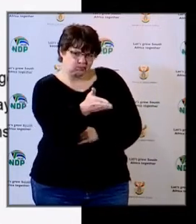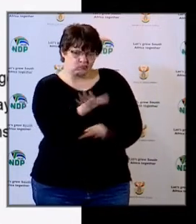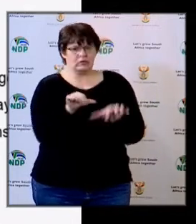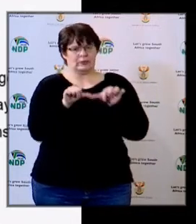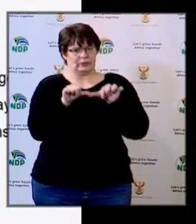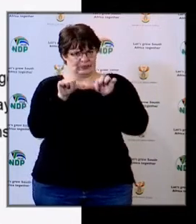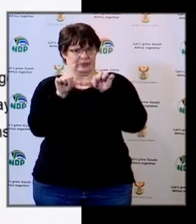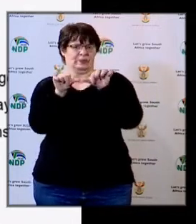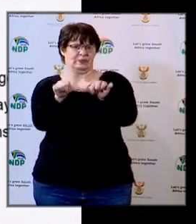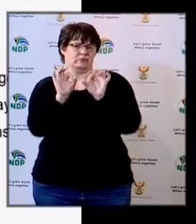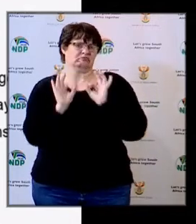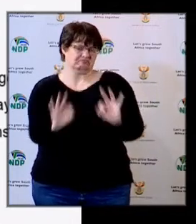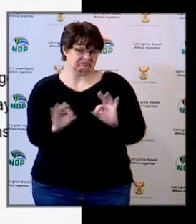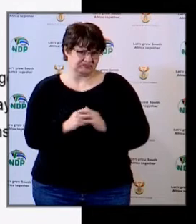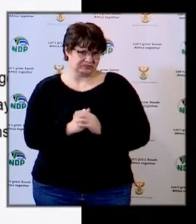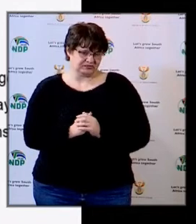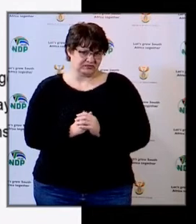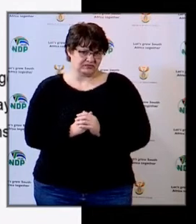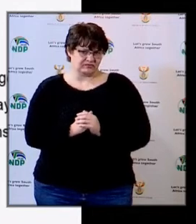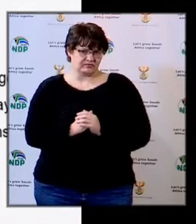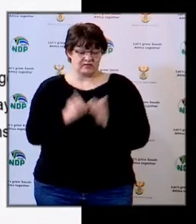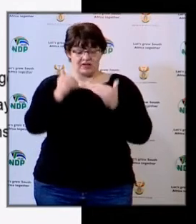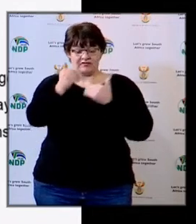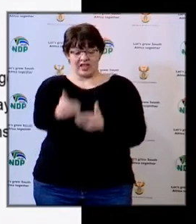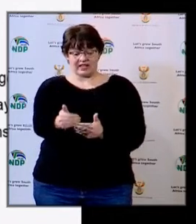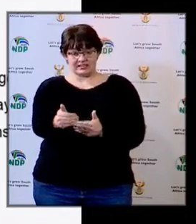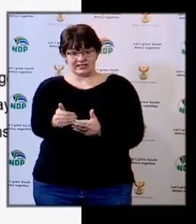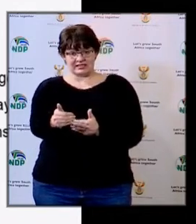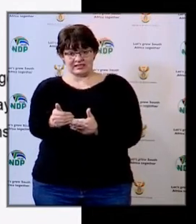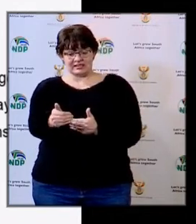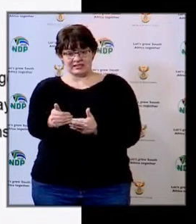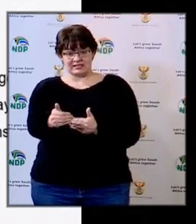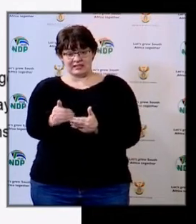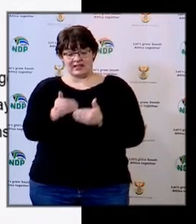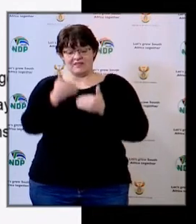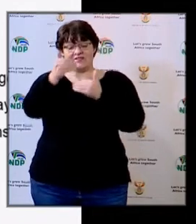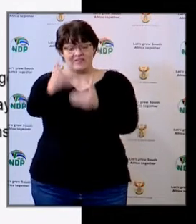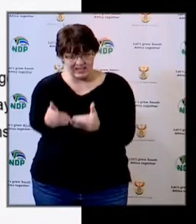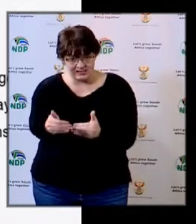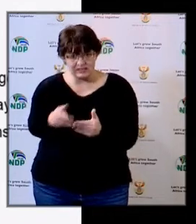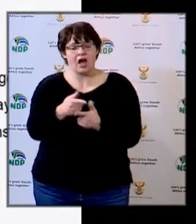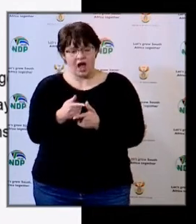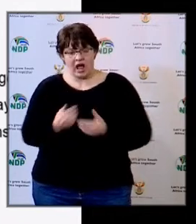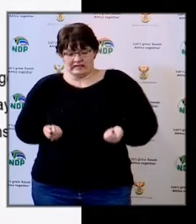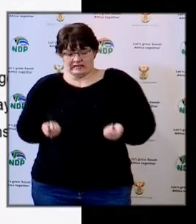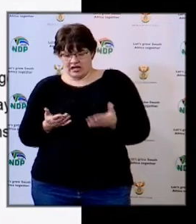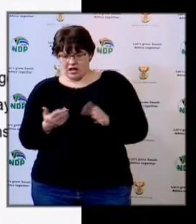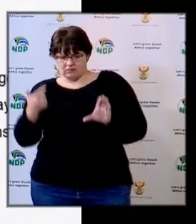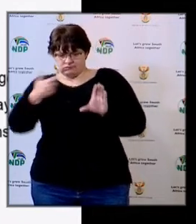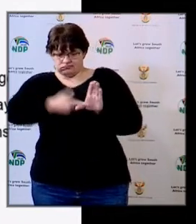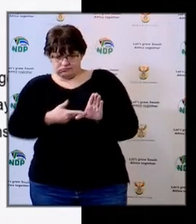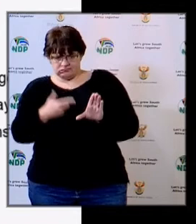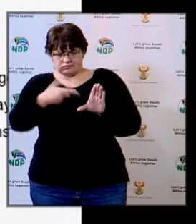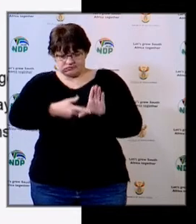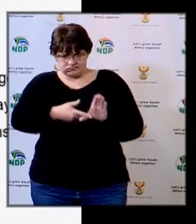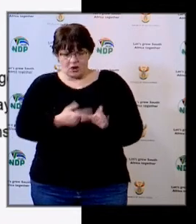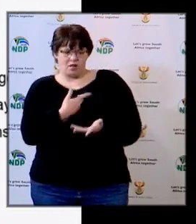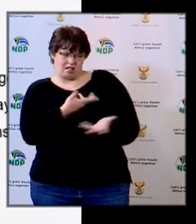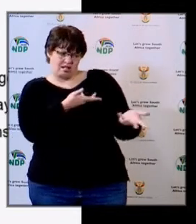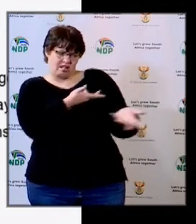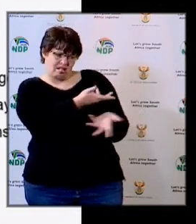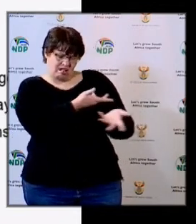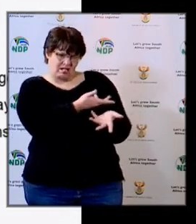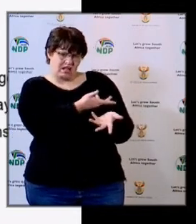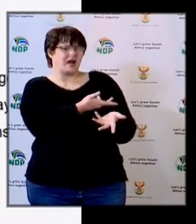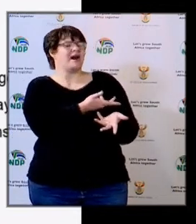our next phase, that as soon as we get tanks filled with the tanker services, we're going to work with the Department of